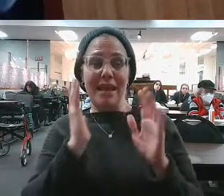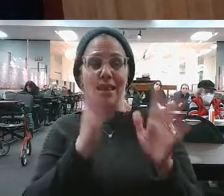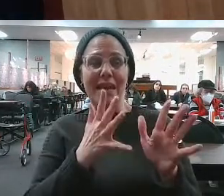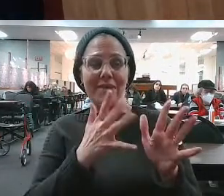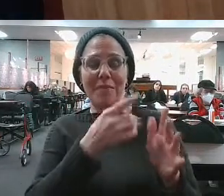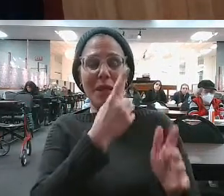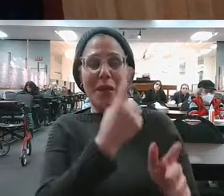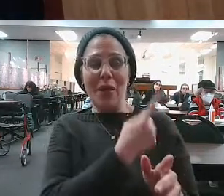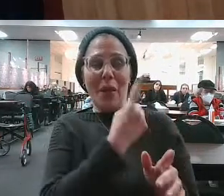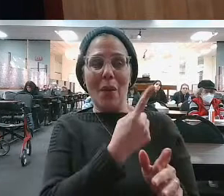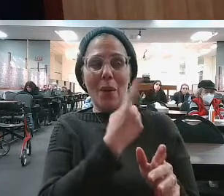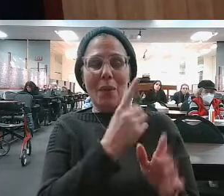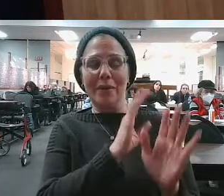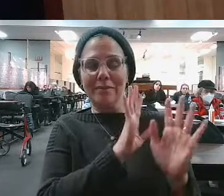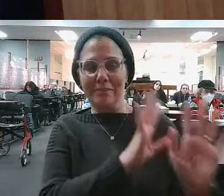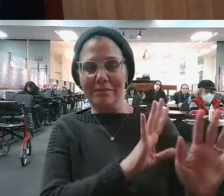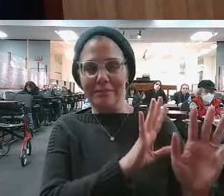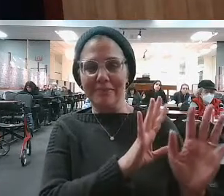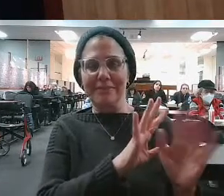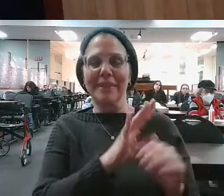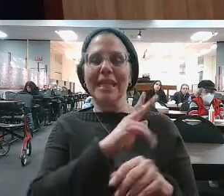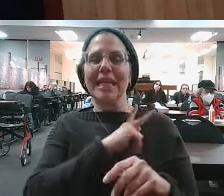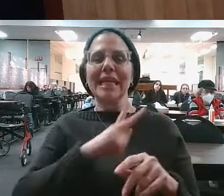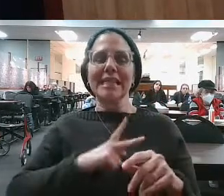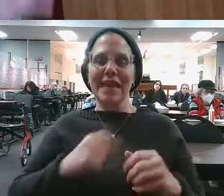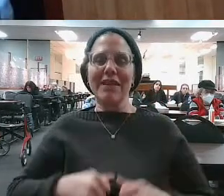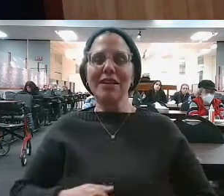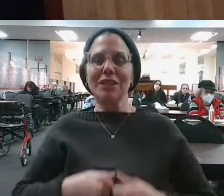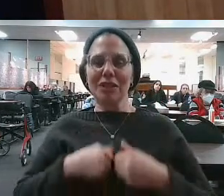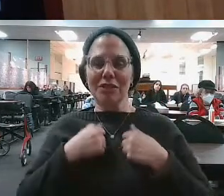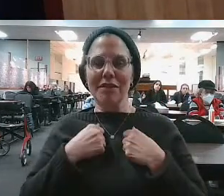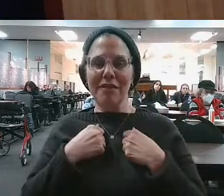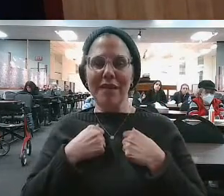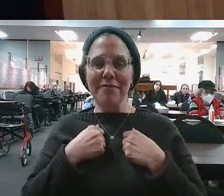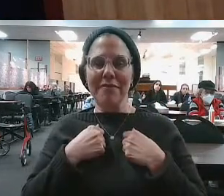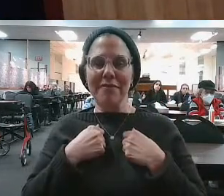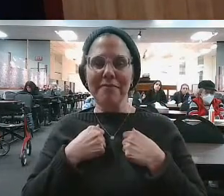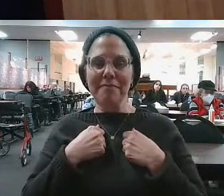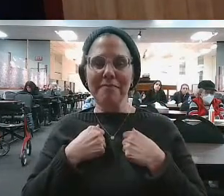And him away, and David HaMelech was able to survive.